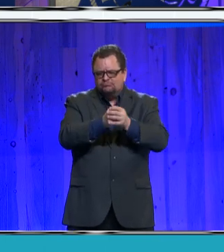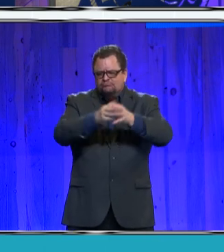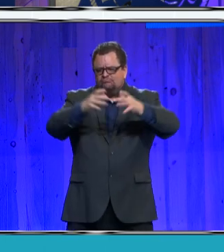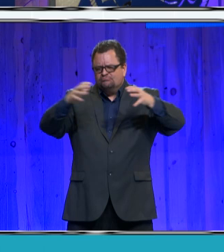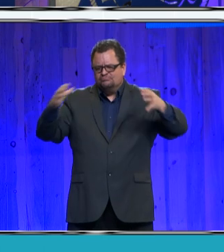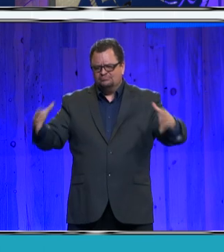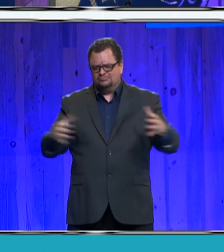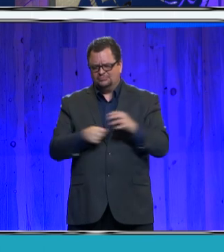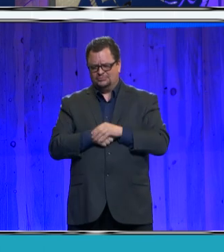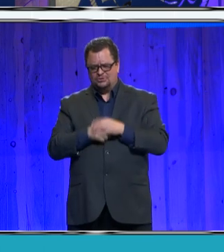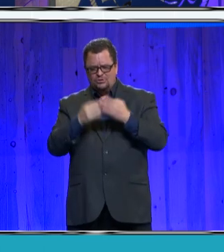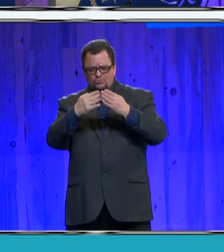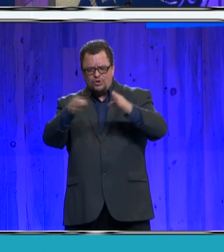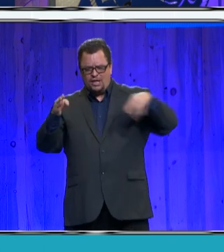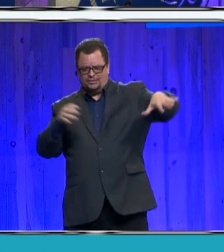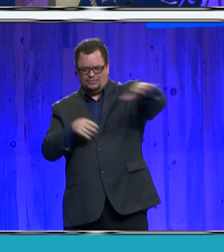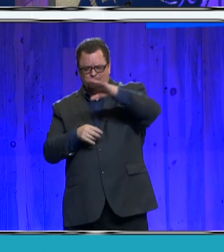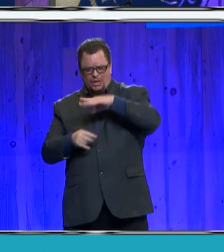against opioids.